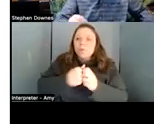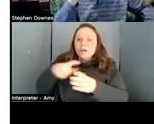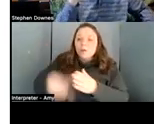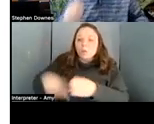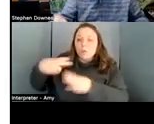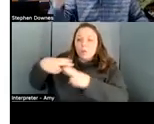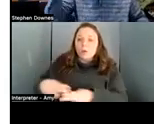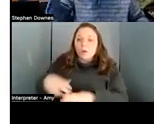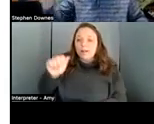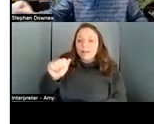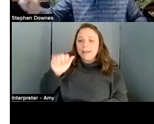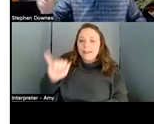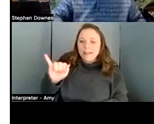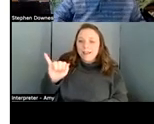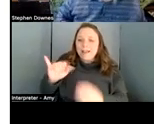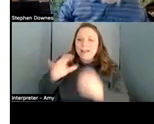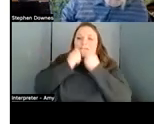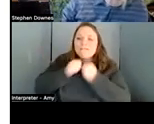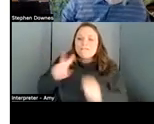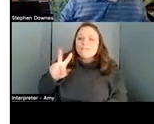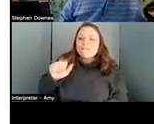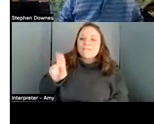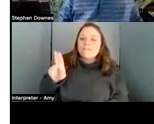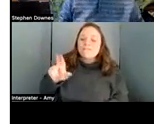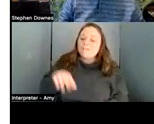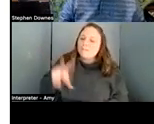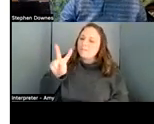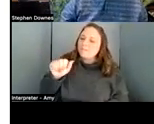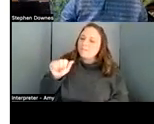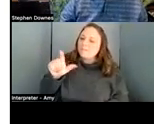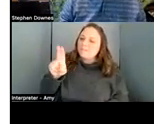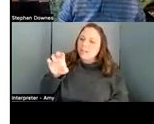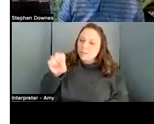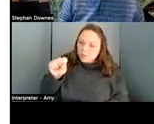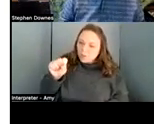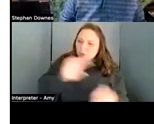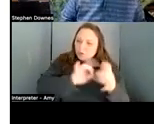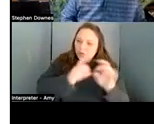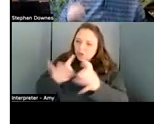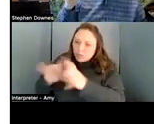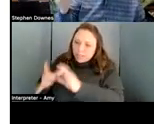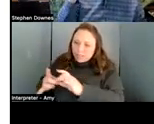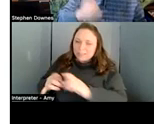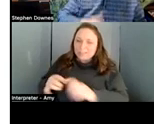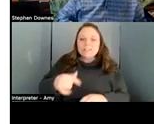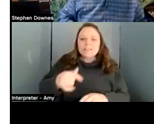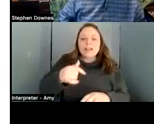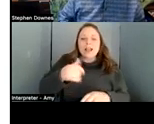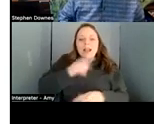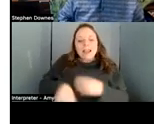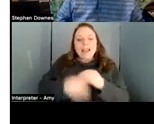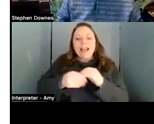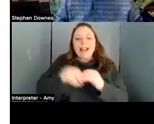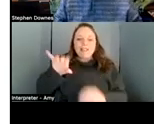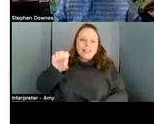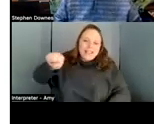ai values chain um i was going to call it the ai value chain but i decided to add an s to it and